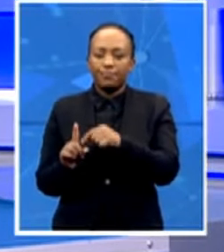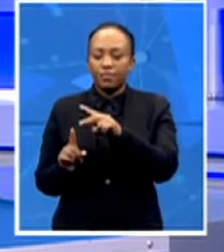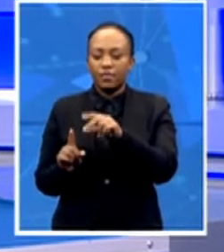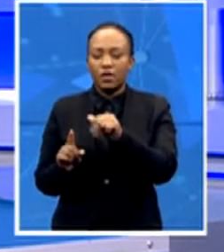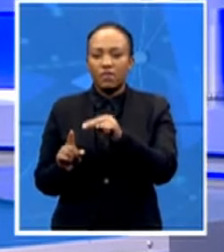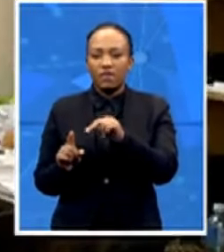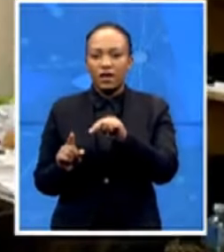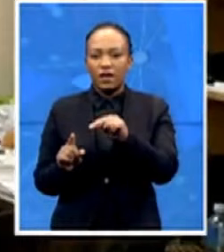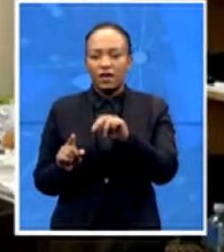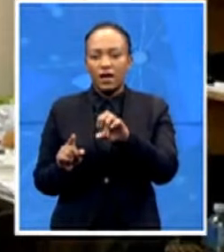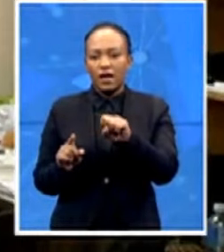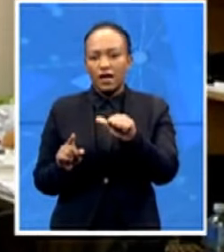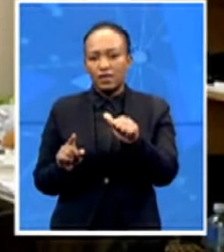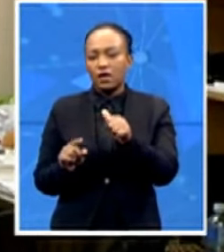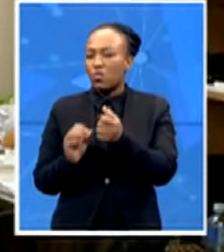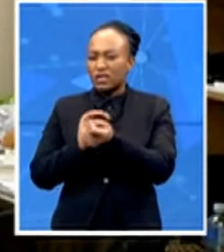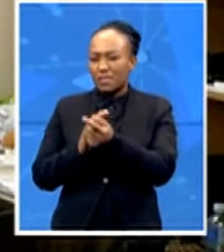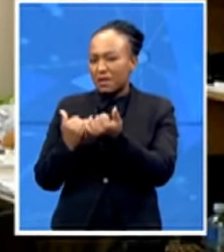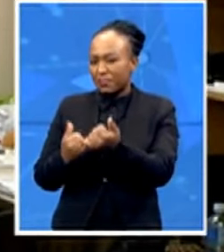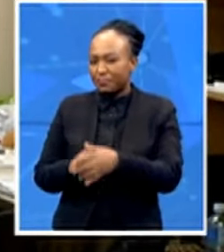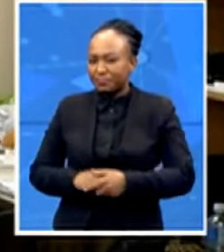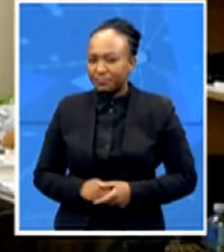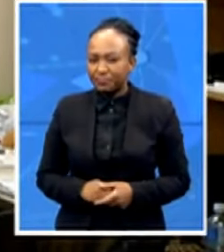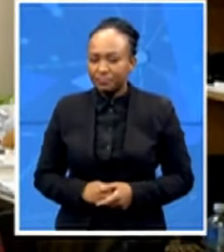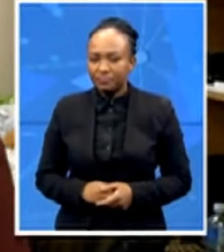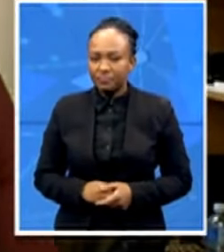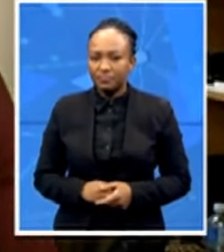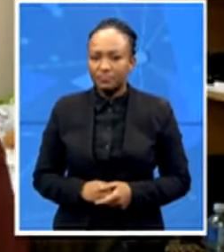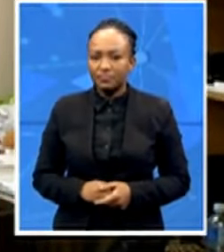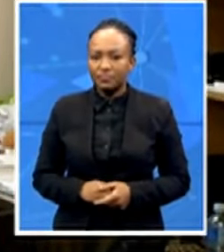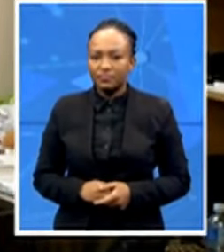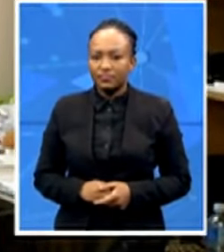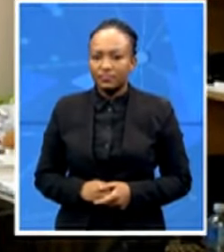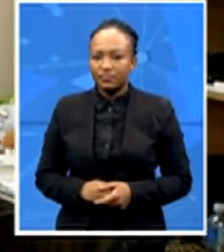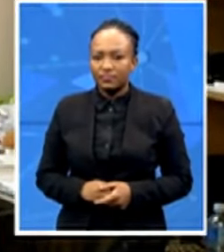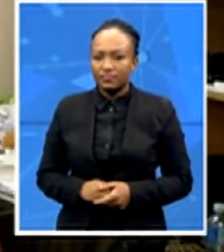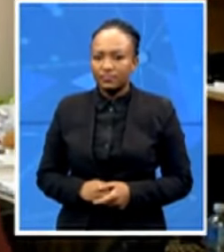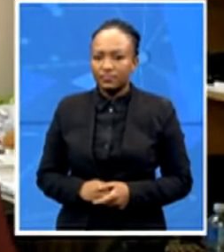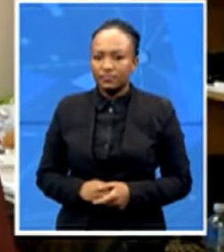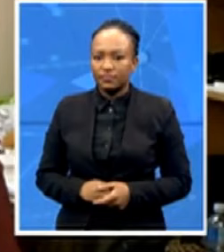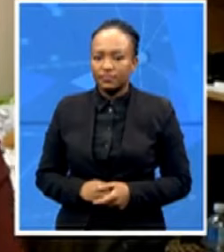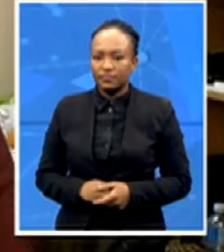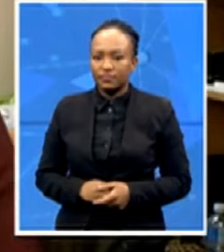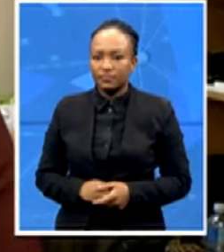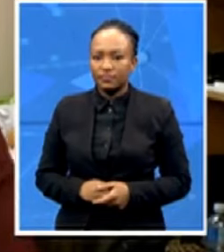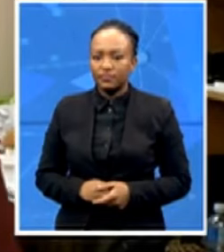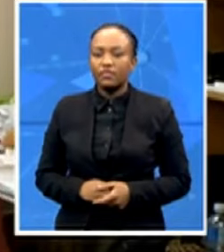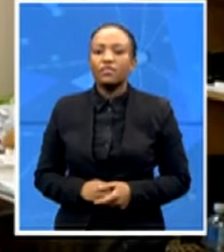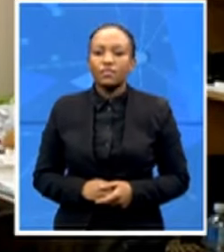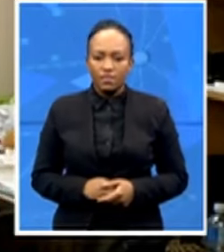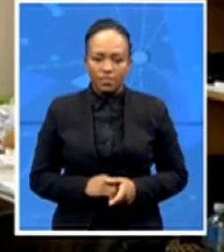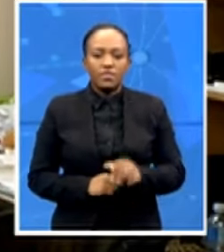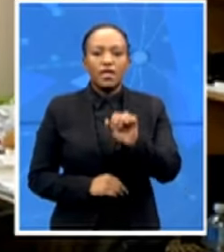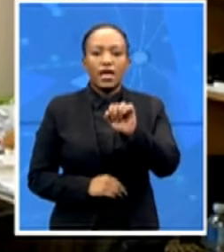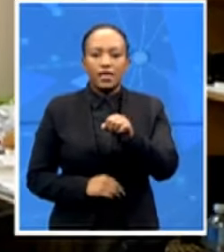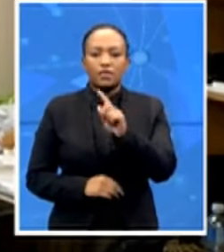yes a very good morning to you and we sort of jumped the